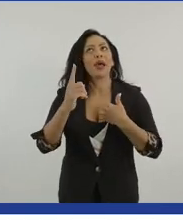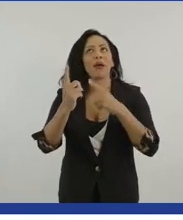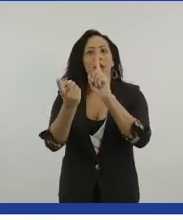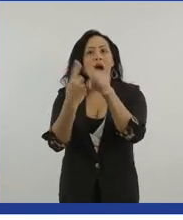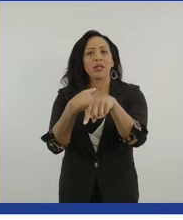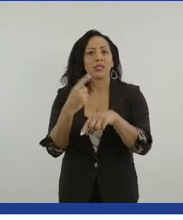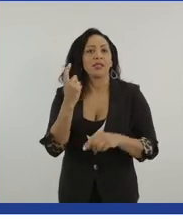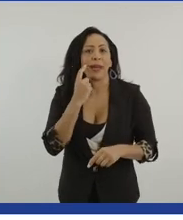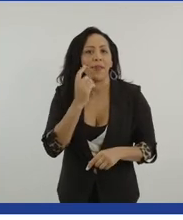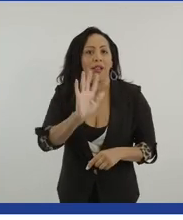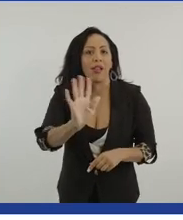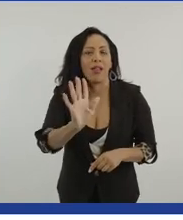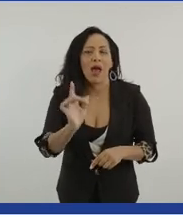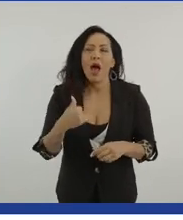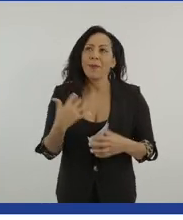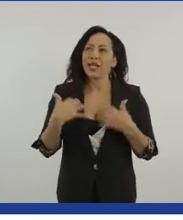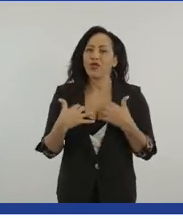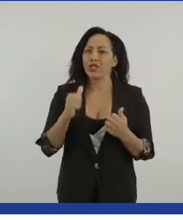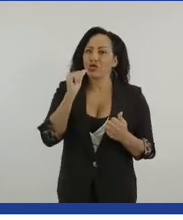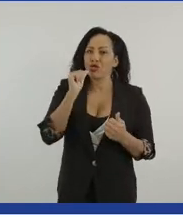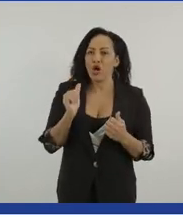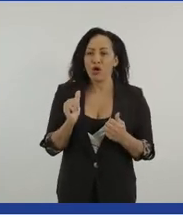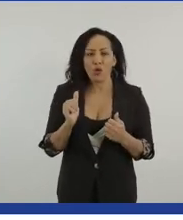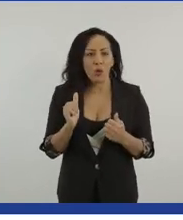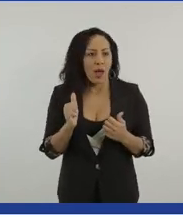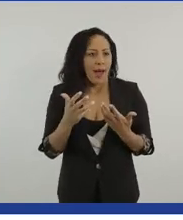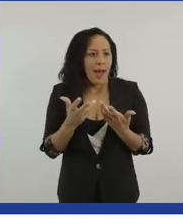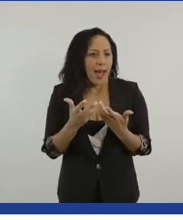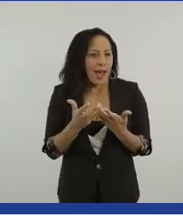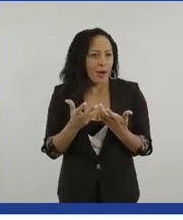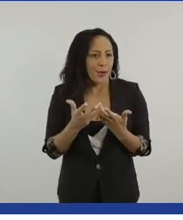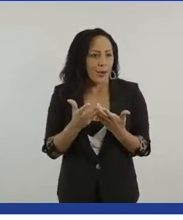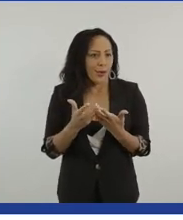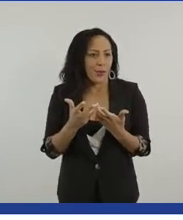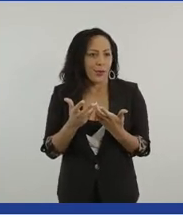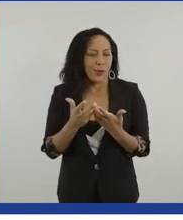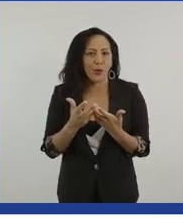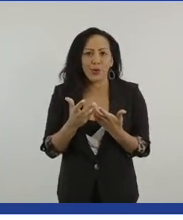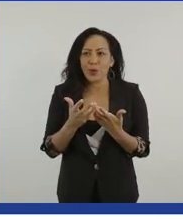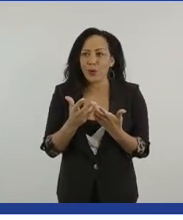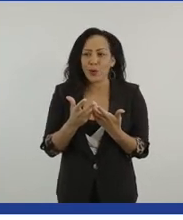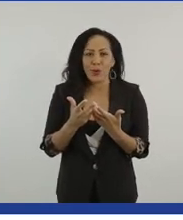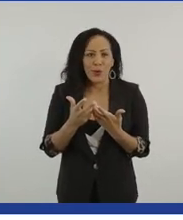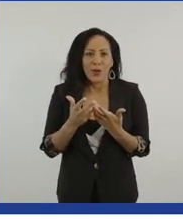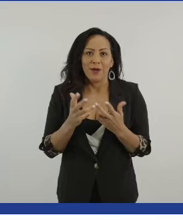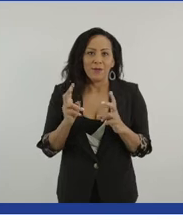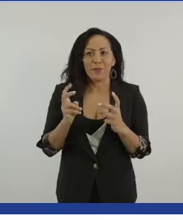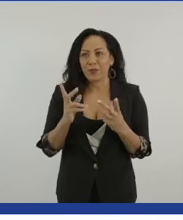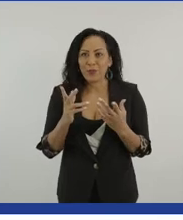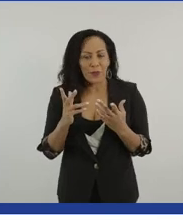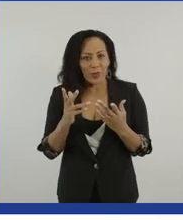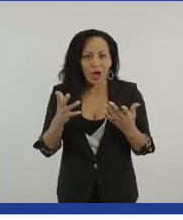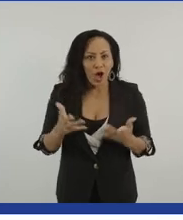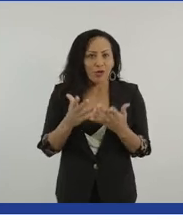to know what your thoughts are on how we encourage people who are differently abled to get into working in